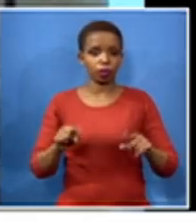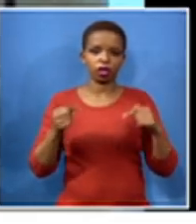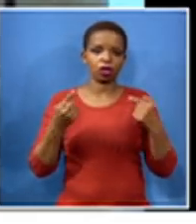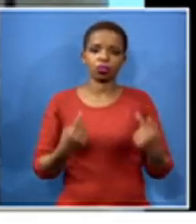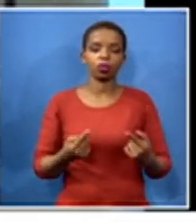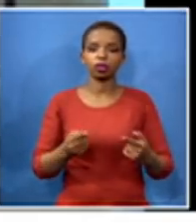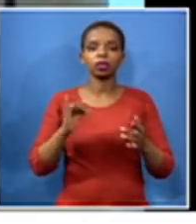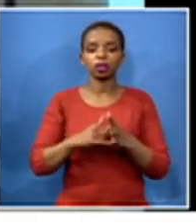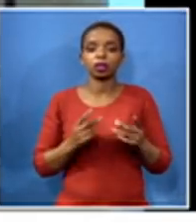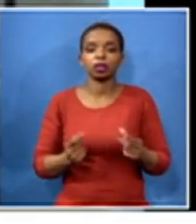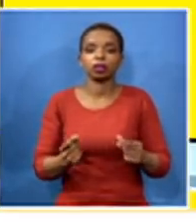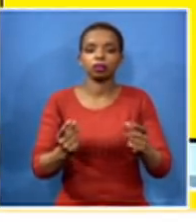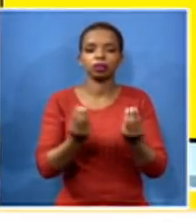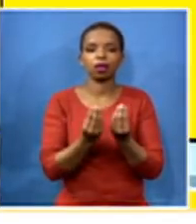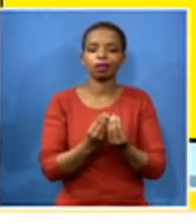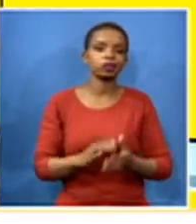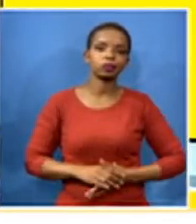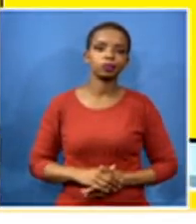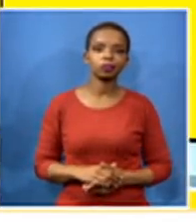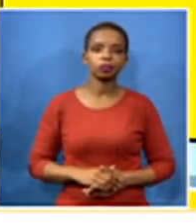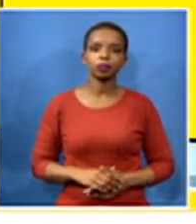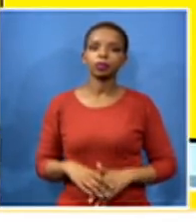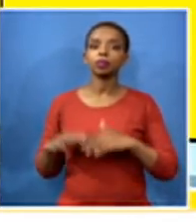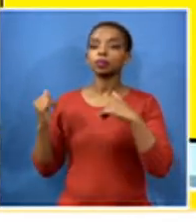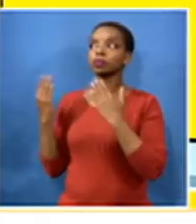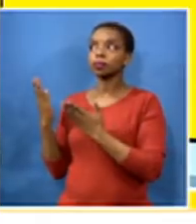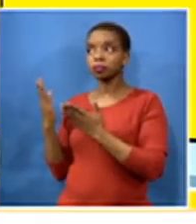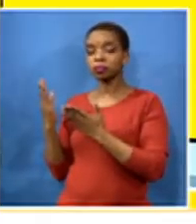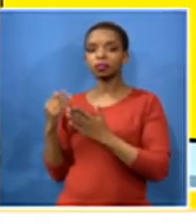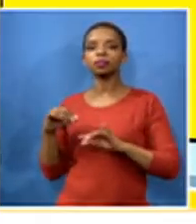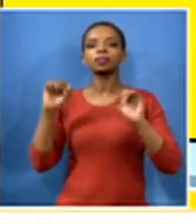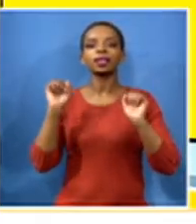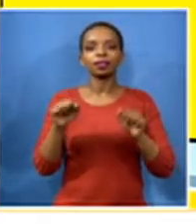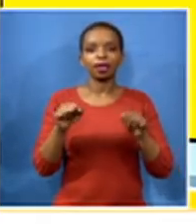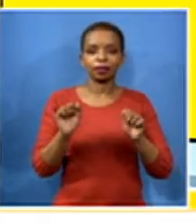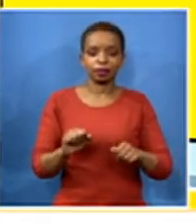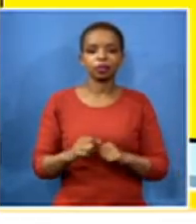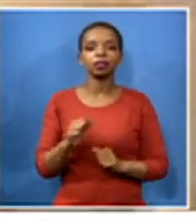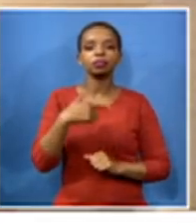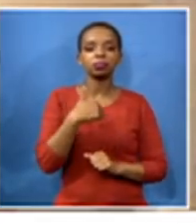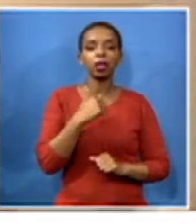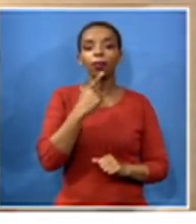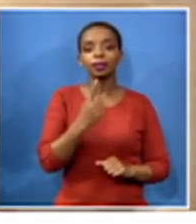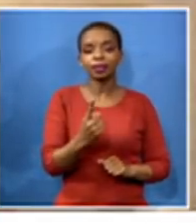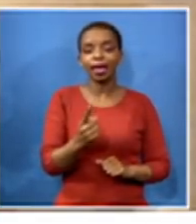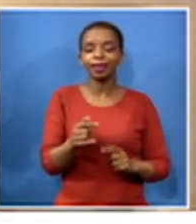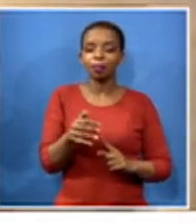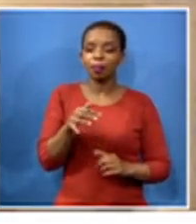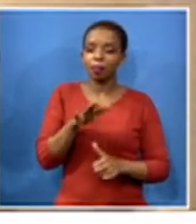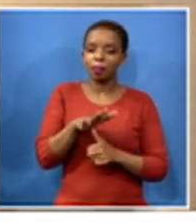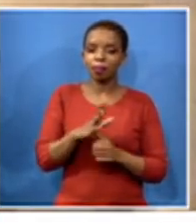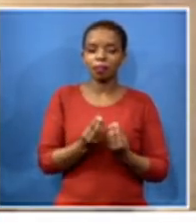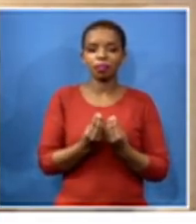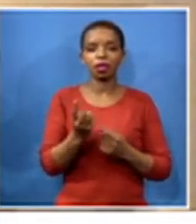of our people faranaz yes i would say the main thing is vigilance amongst